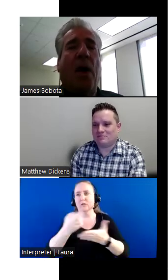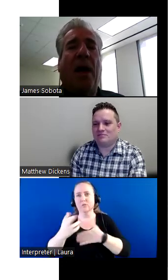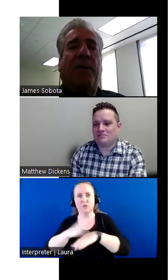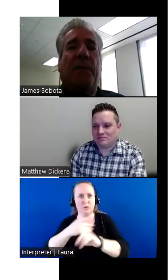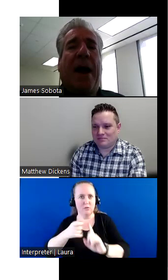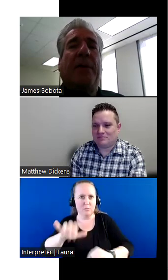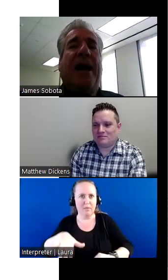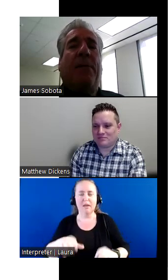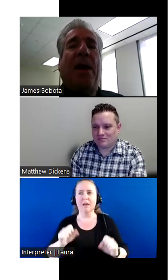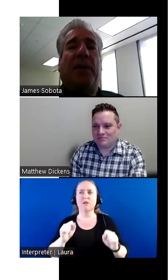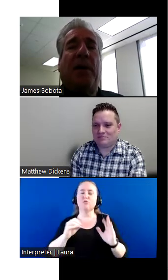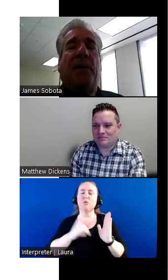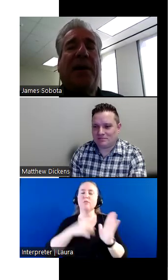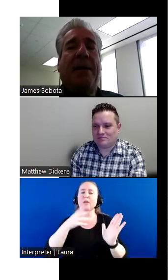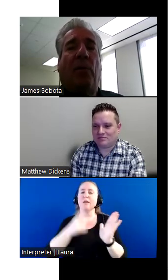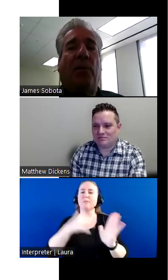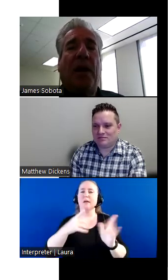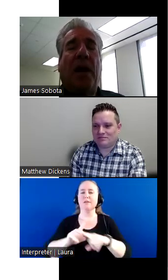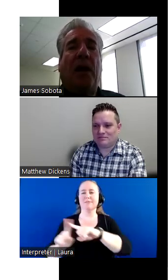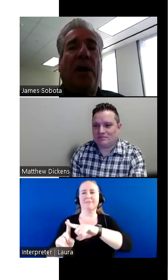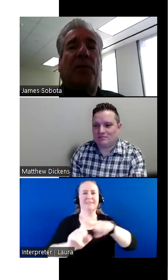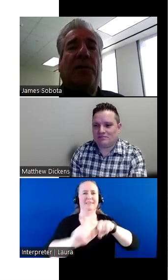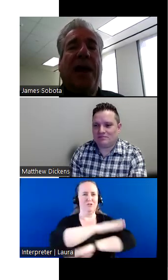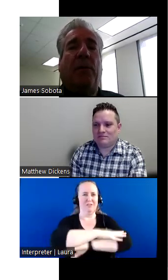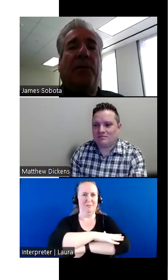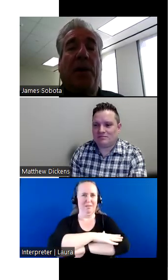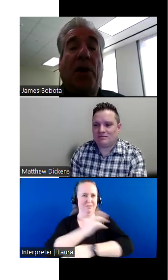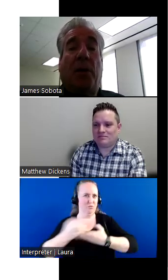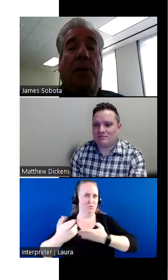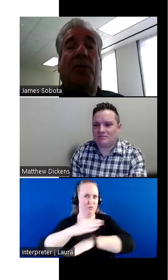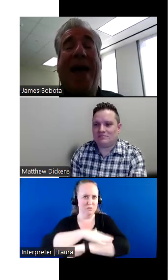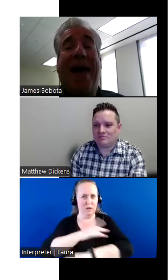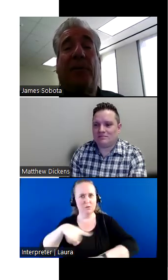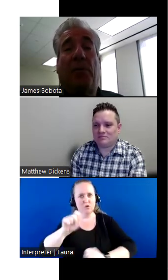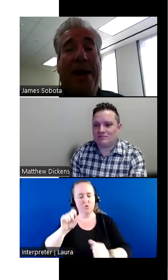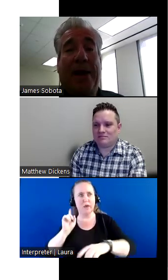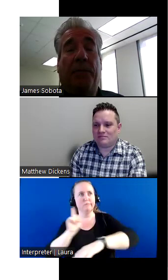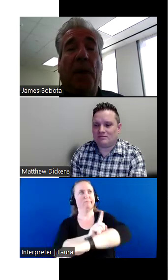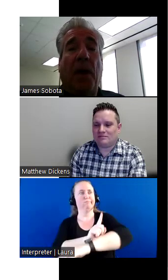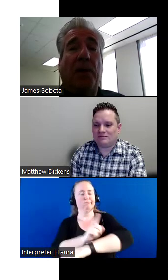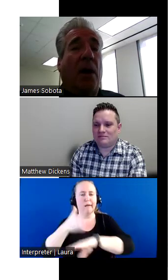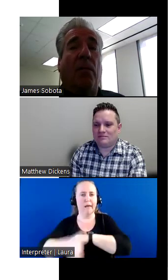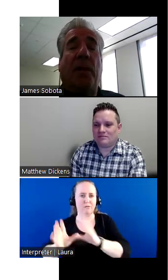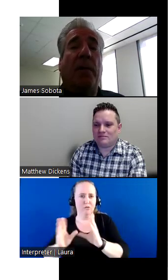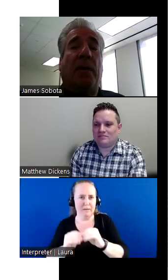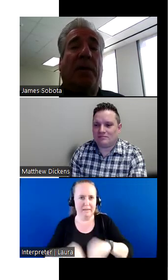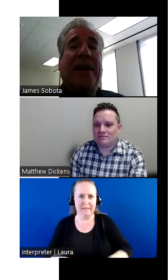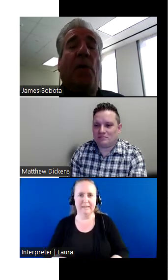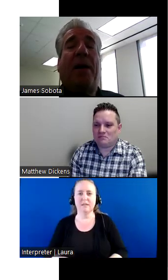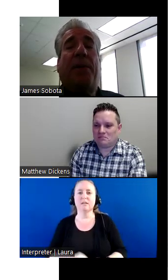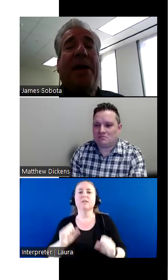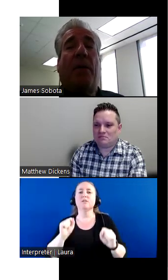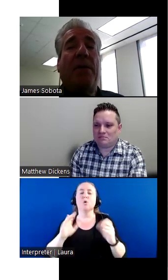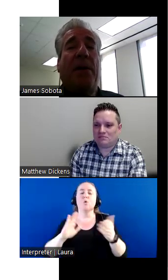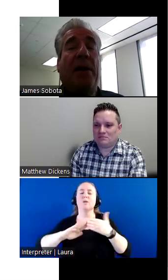that. So from time to time, we have different tables, resource tables that you can approach after the meeting. So the